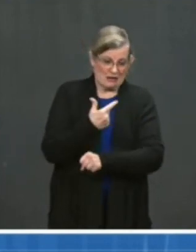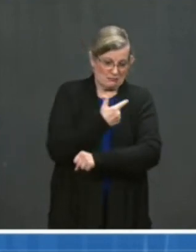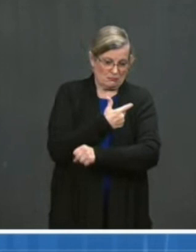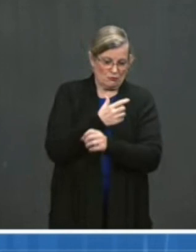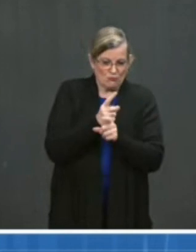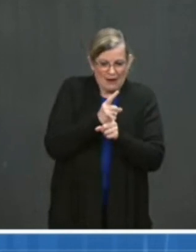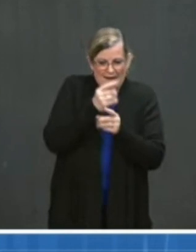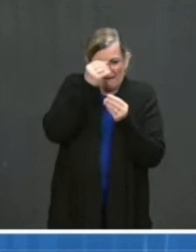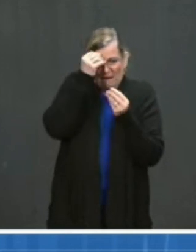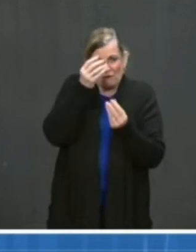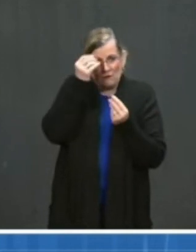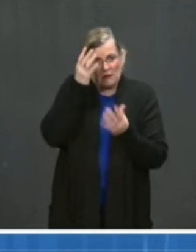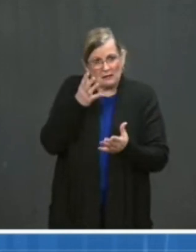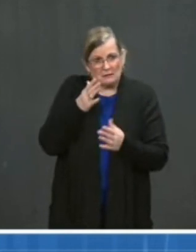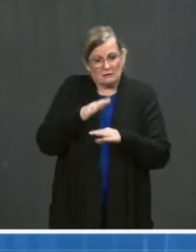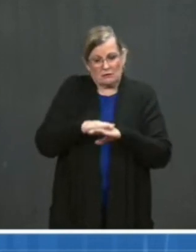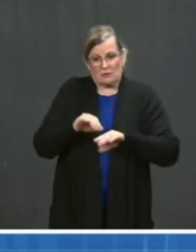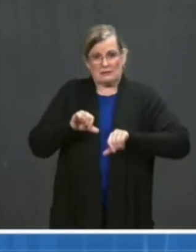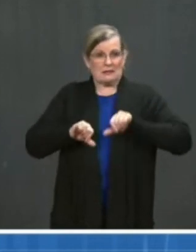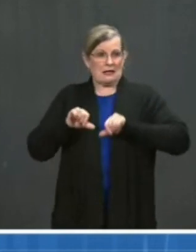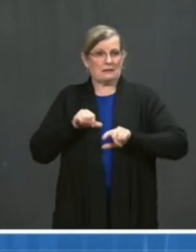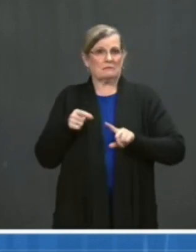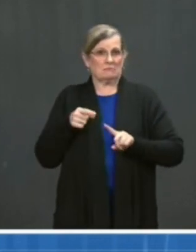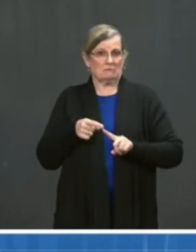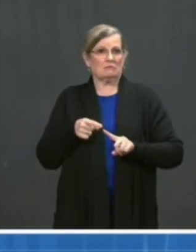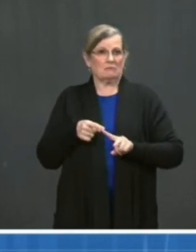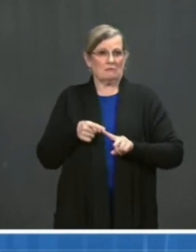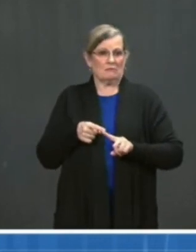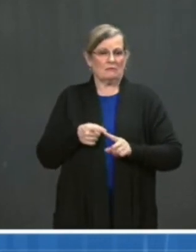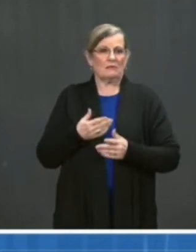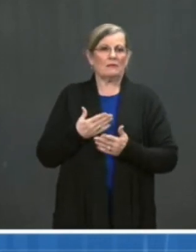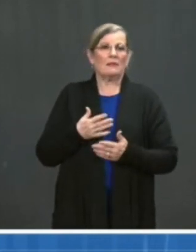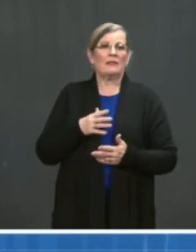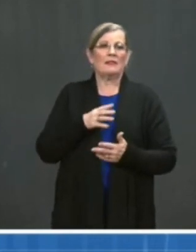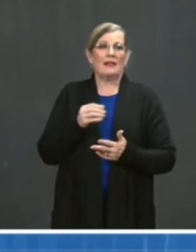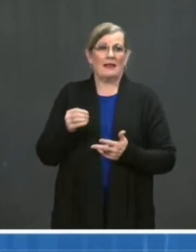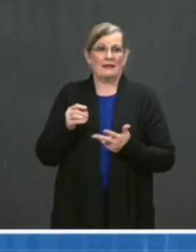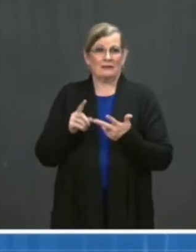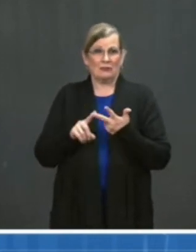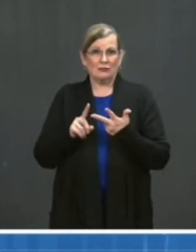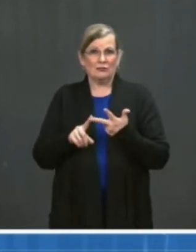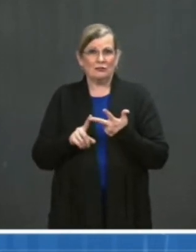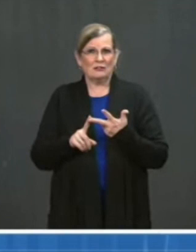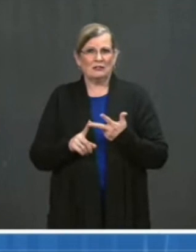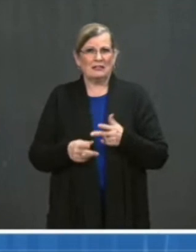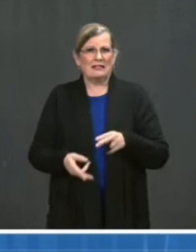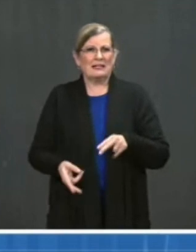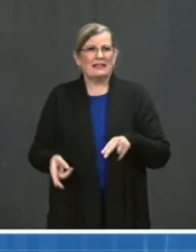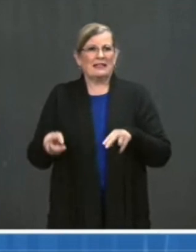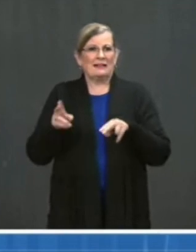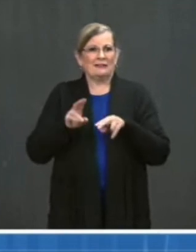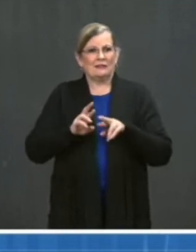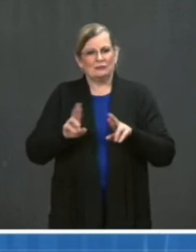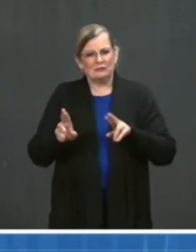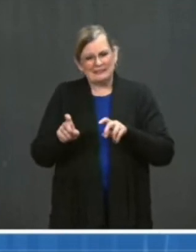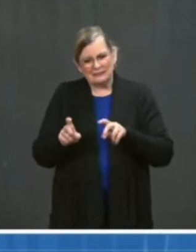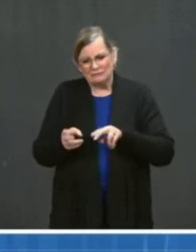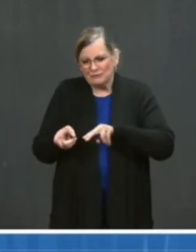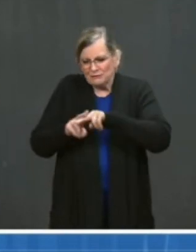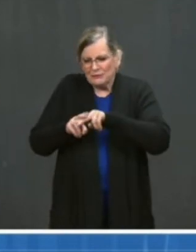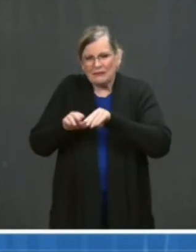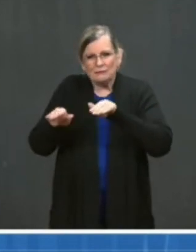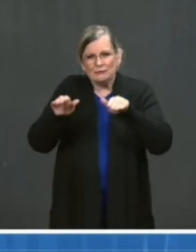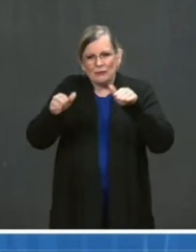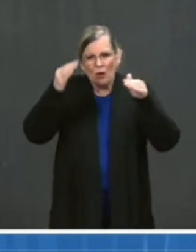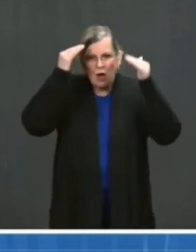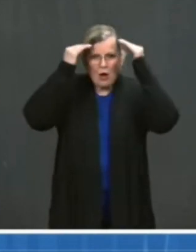connect people to vaccines. We need to mobilize our communities across our country to increase awareness of how you can get the vaccine